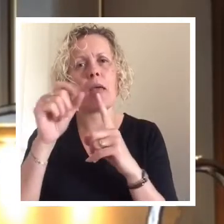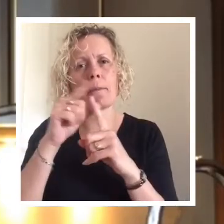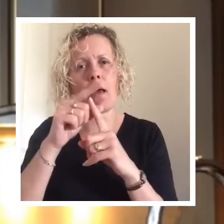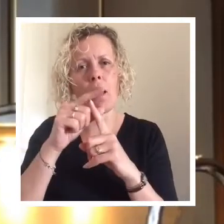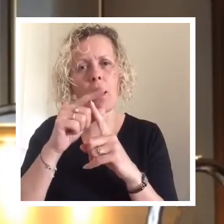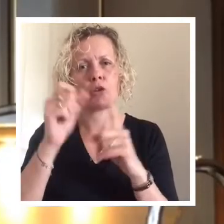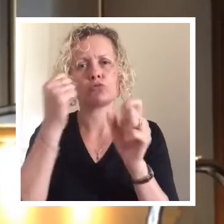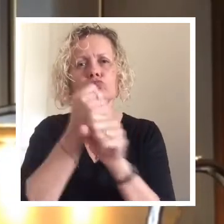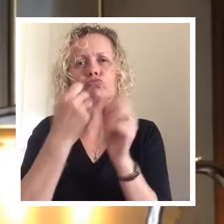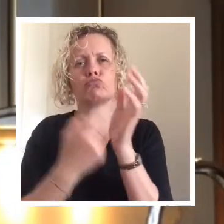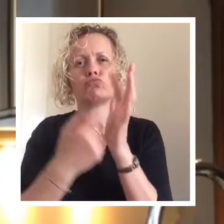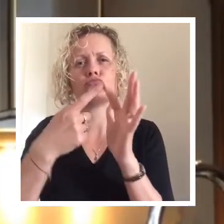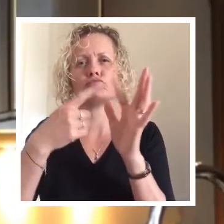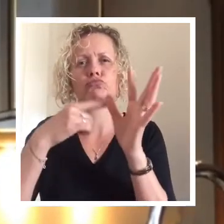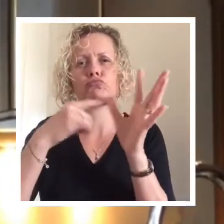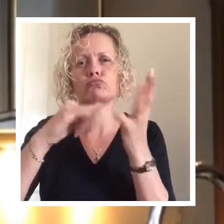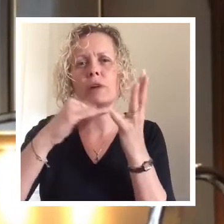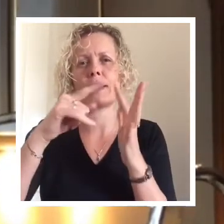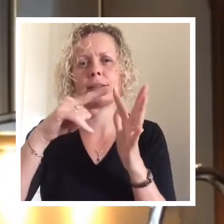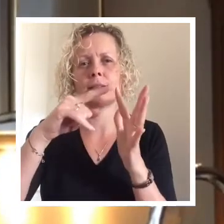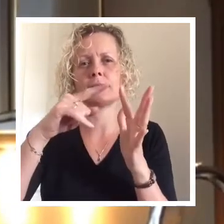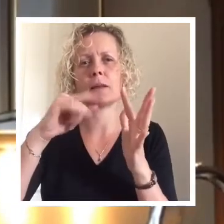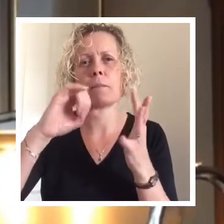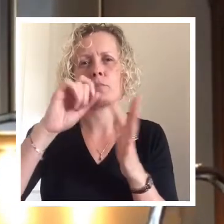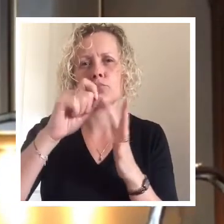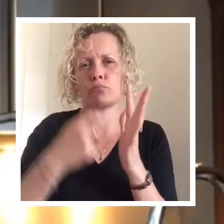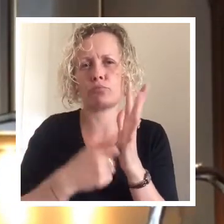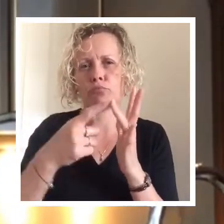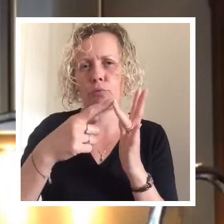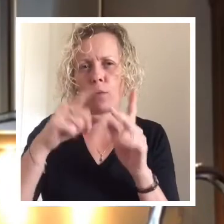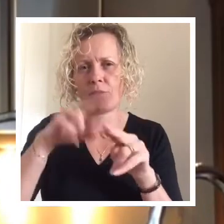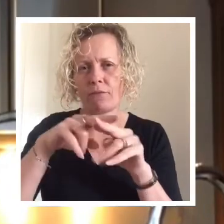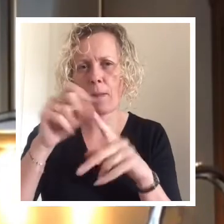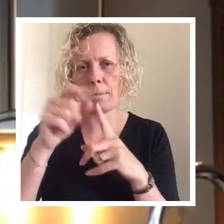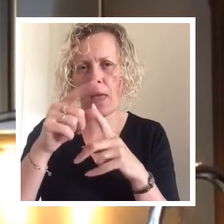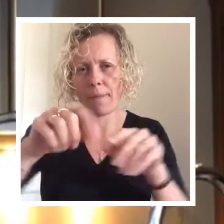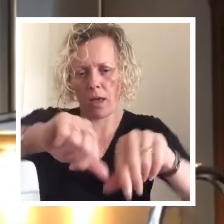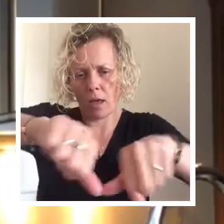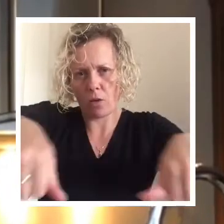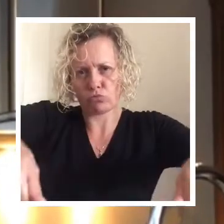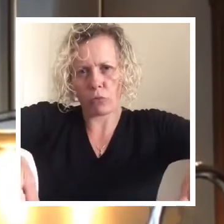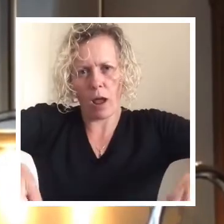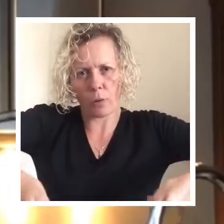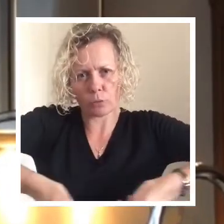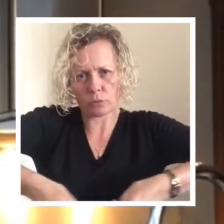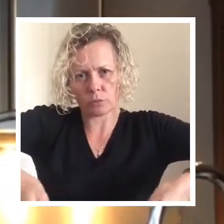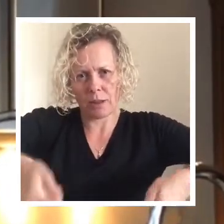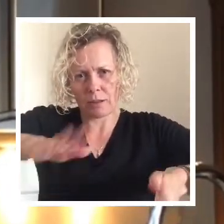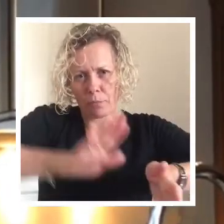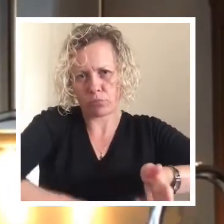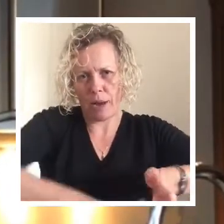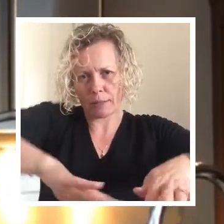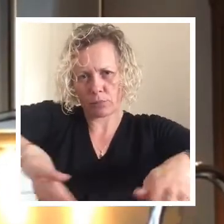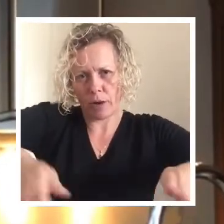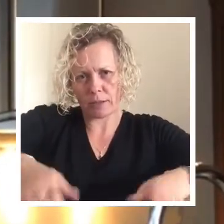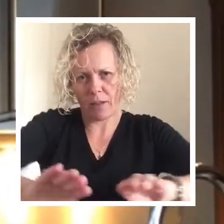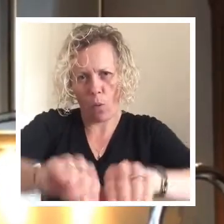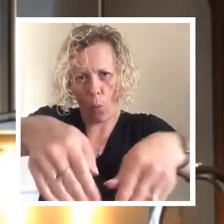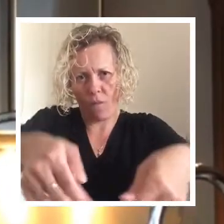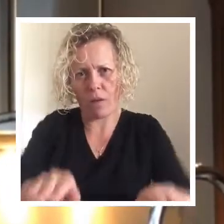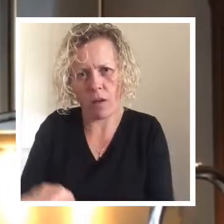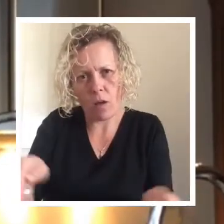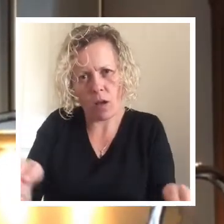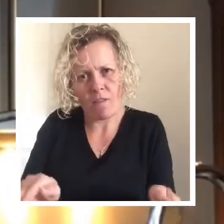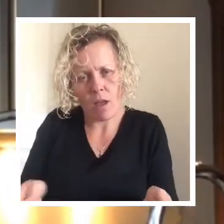square and I've slipped the corners down from the corner. Gently press that in, hold it